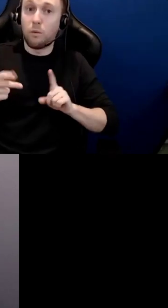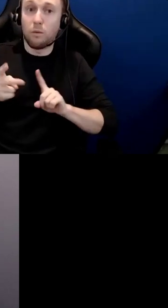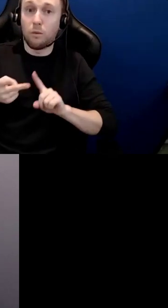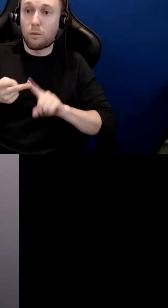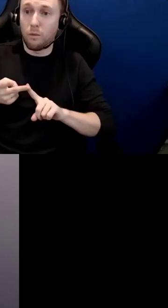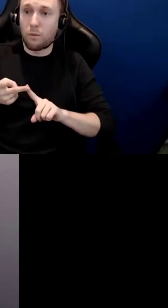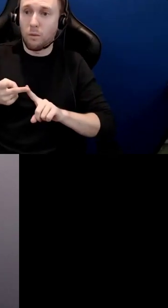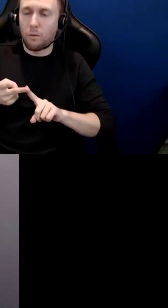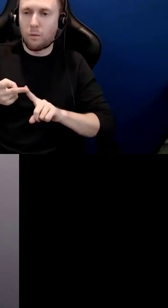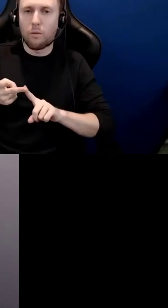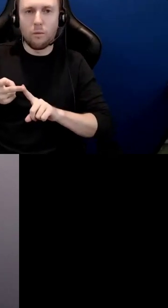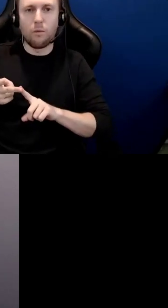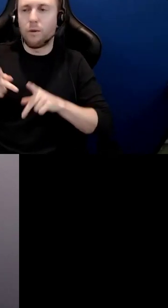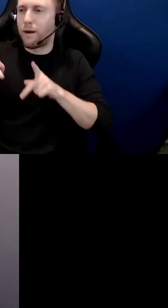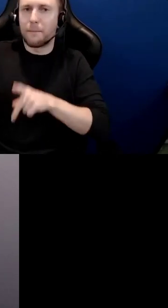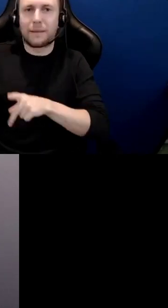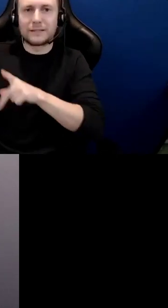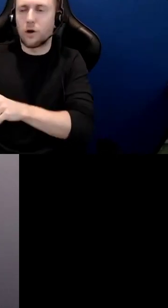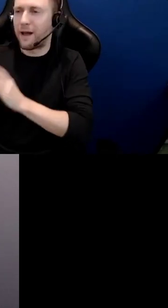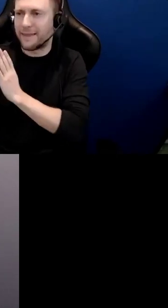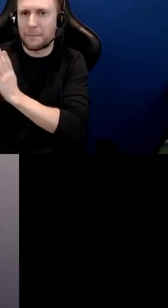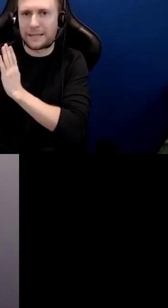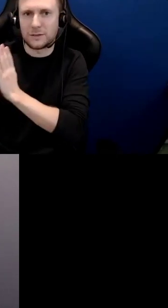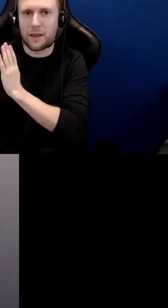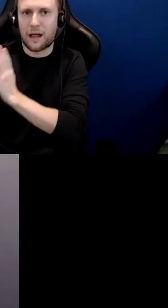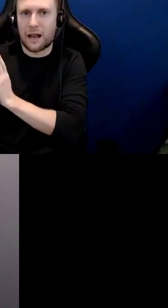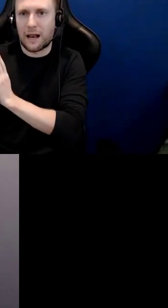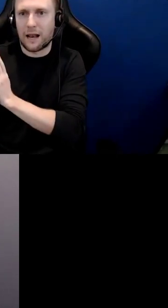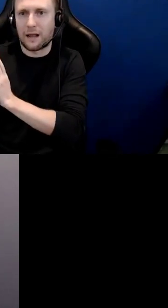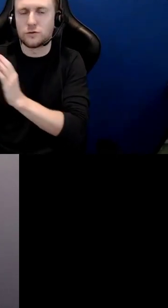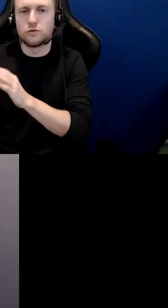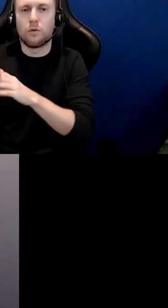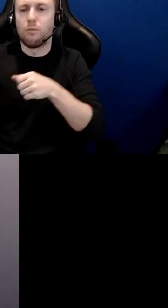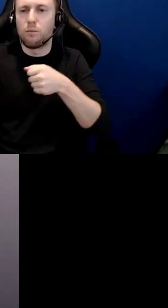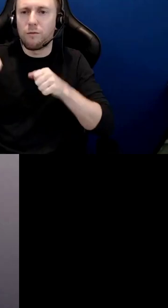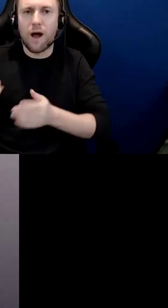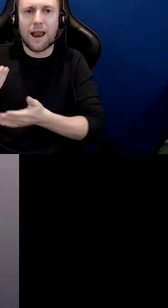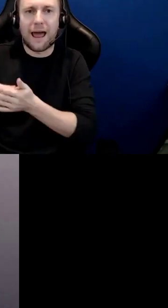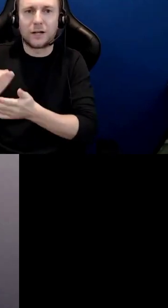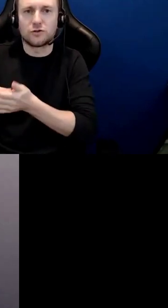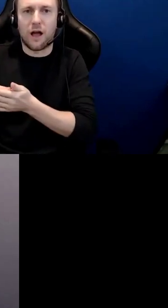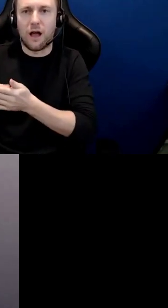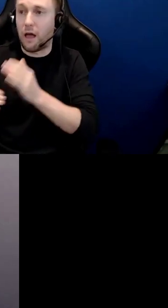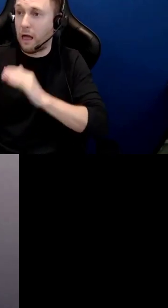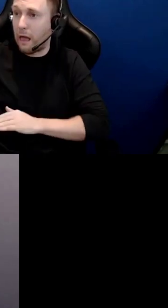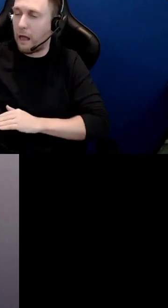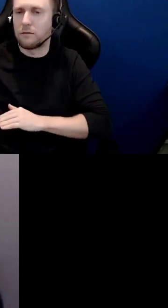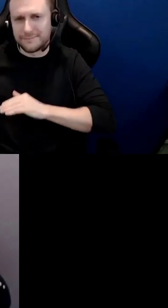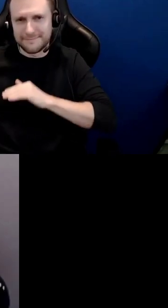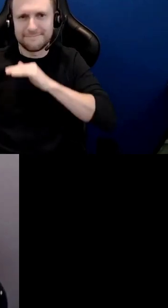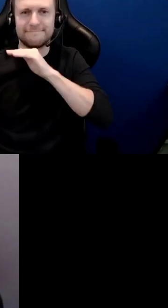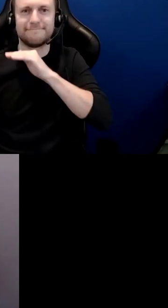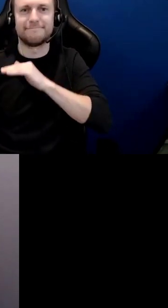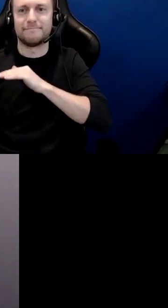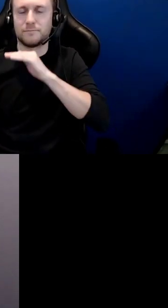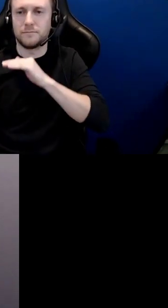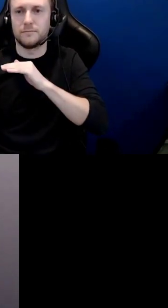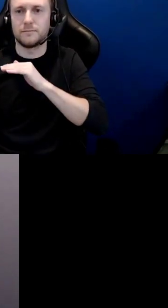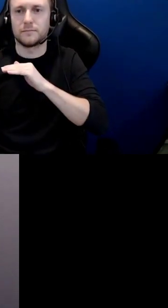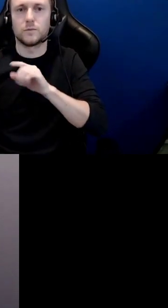power moving resources literally moving money to folks on the bottom of the coin or